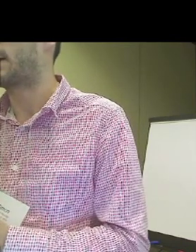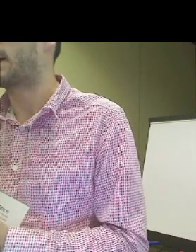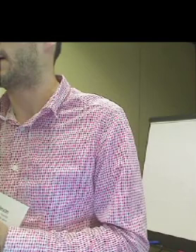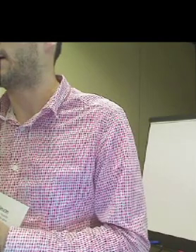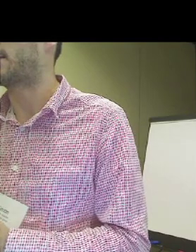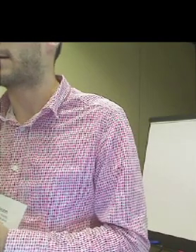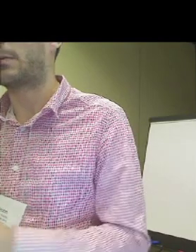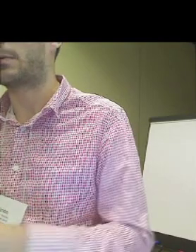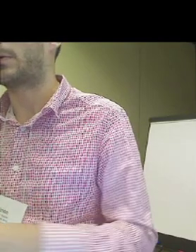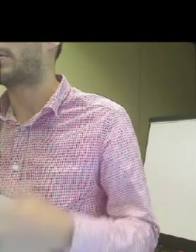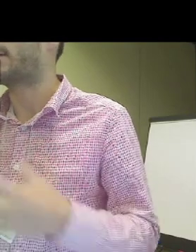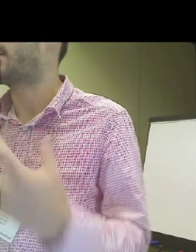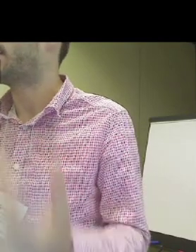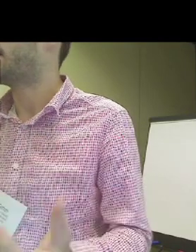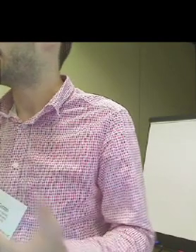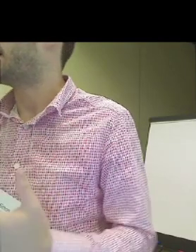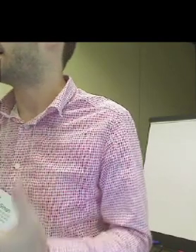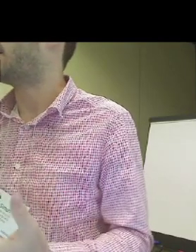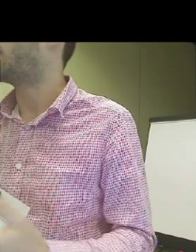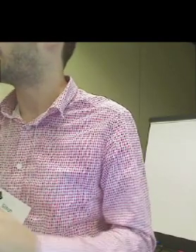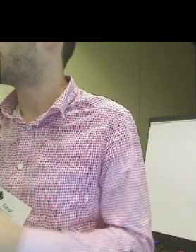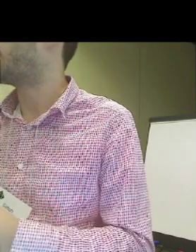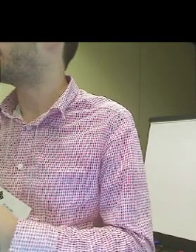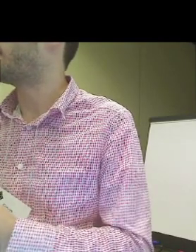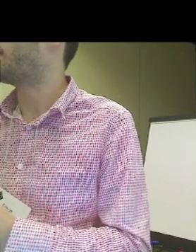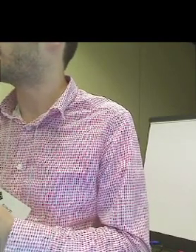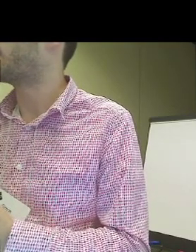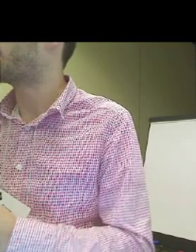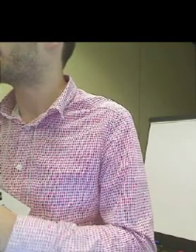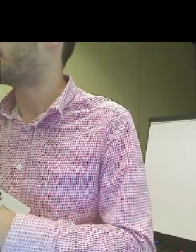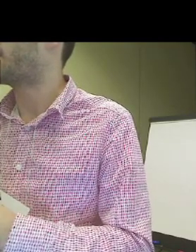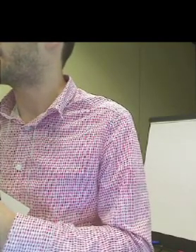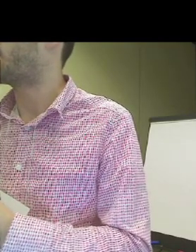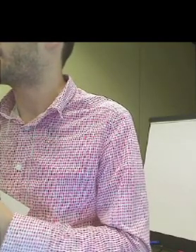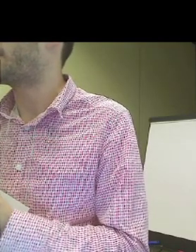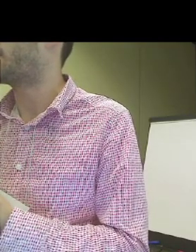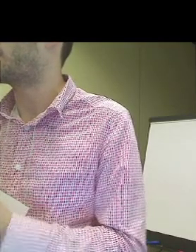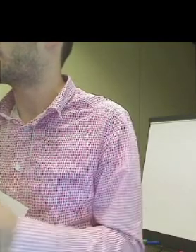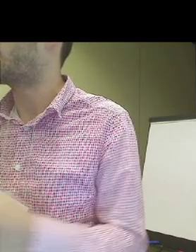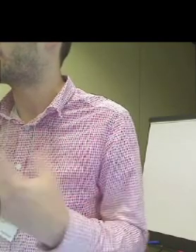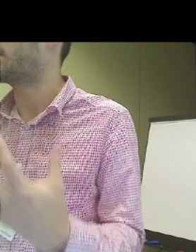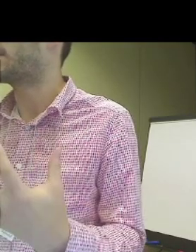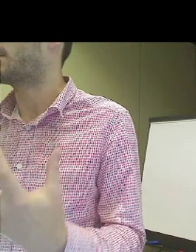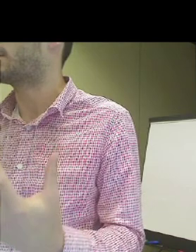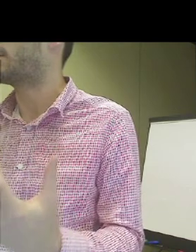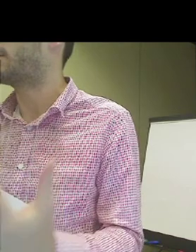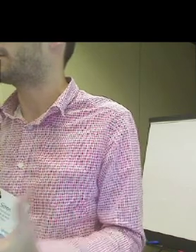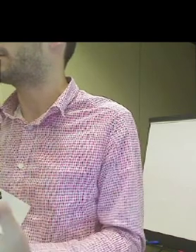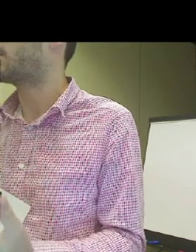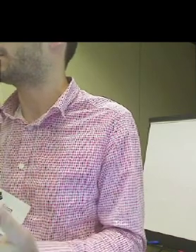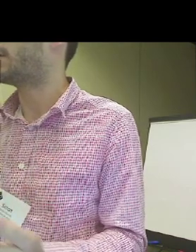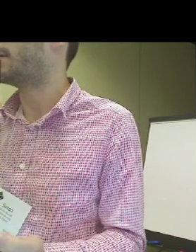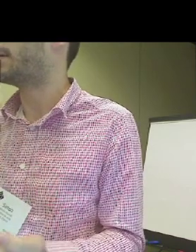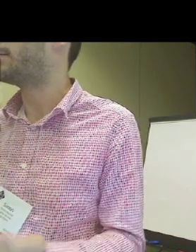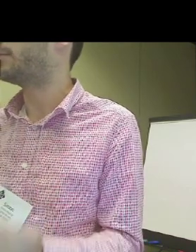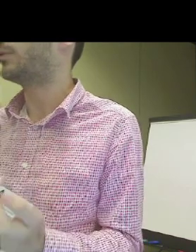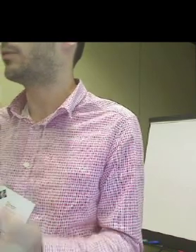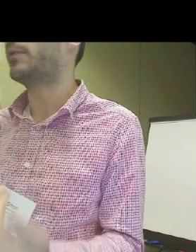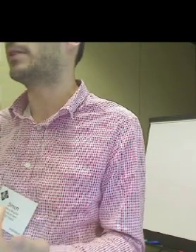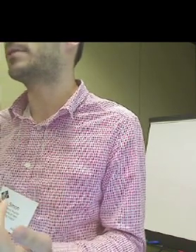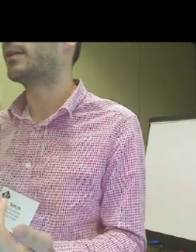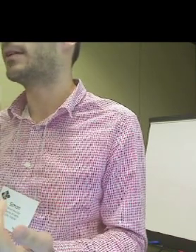by using sign language and oral language at the same time. But the thing was, we noticed a lot of deaf kids we